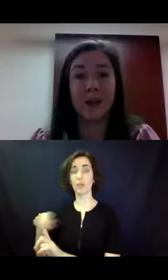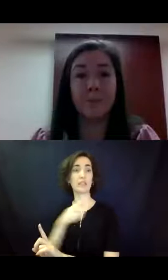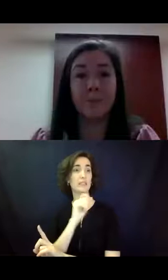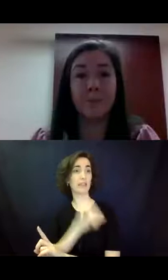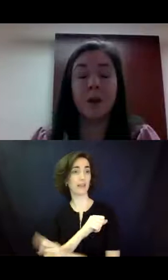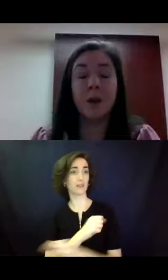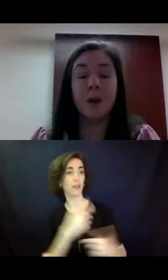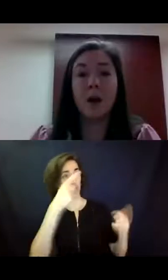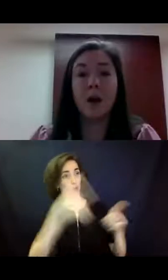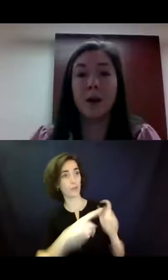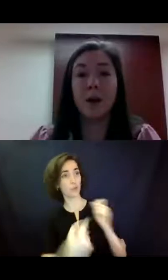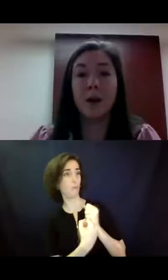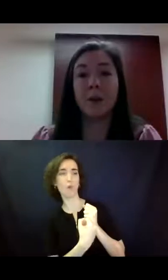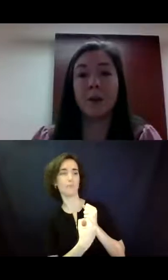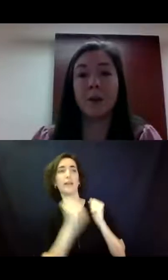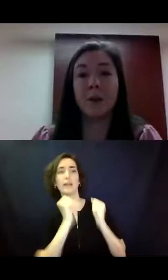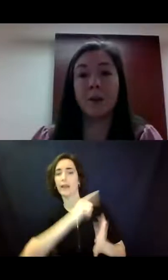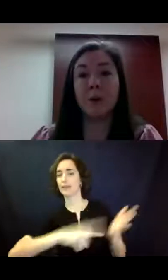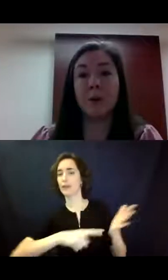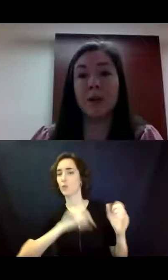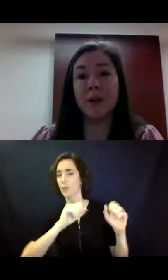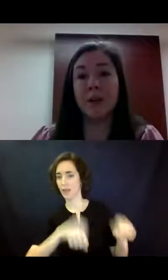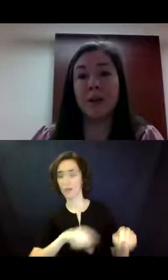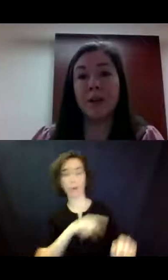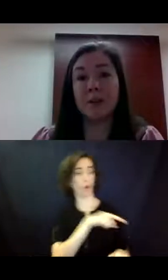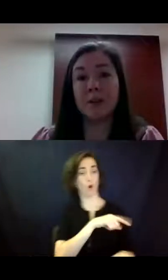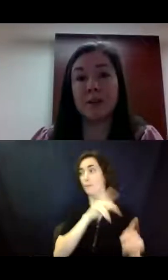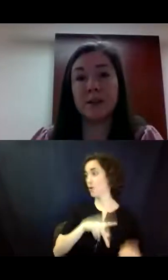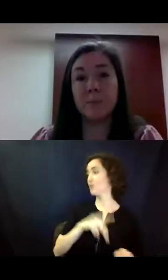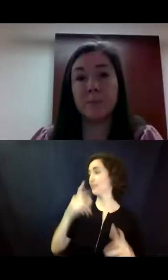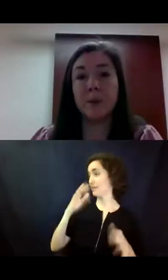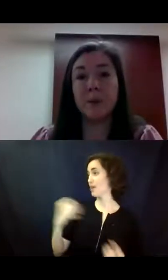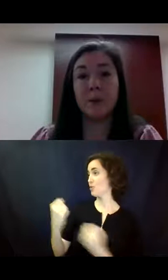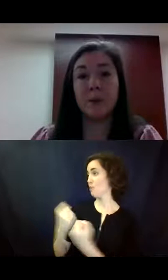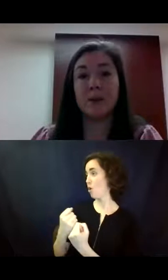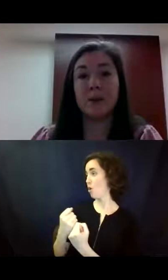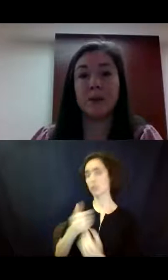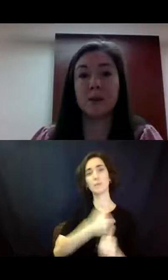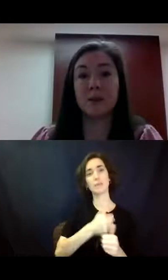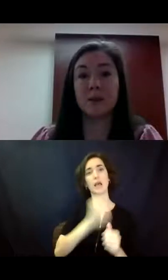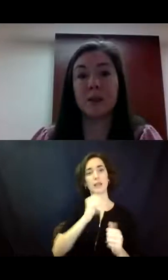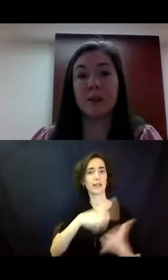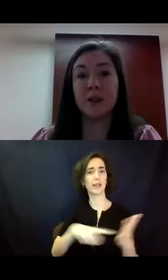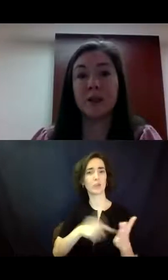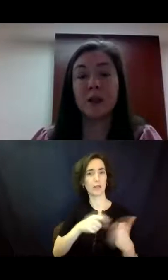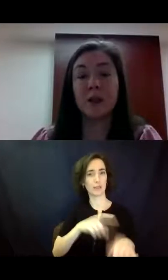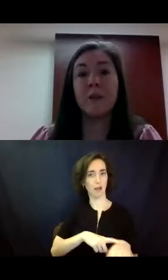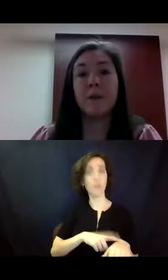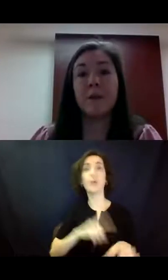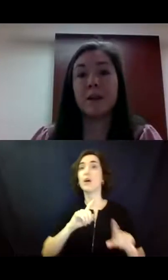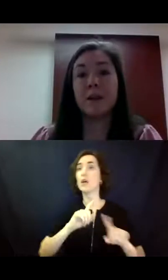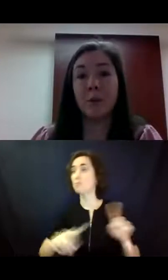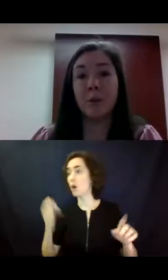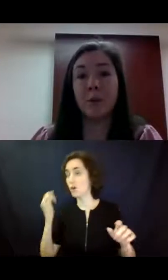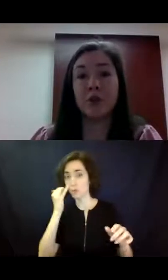supporter at any time. Um, but when an individual signs up, you know, unless there's something serious going on,